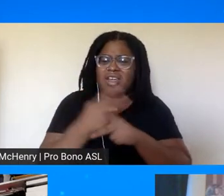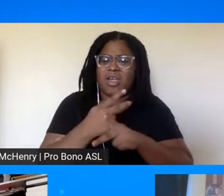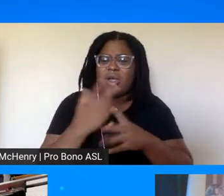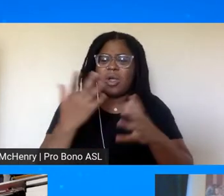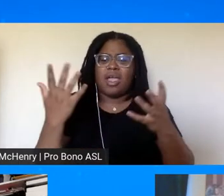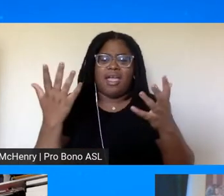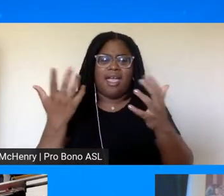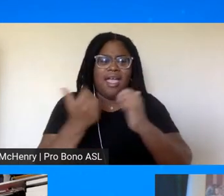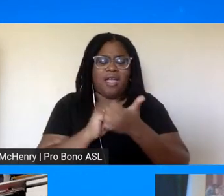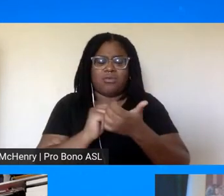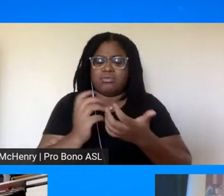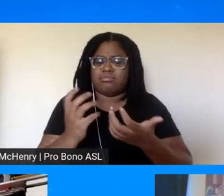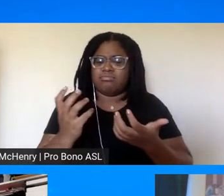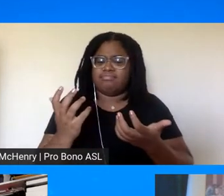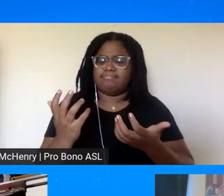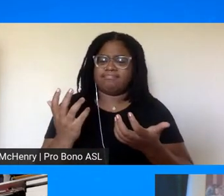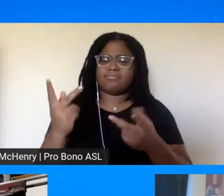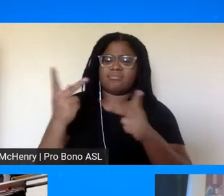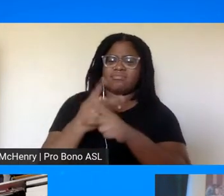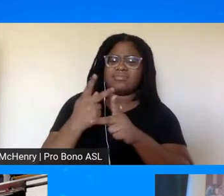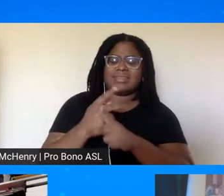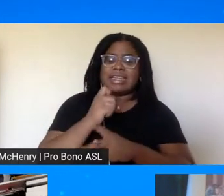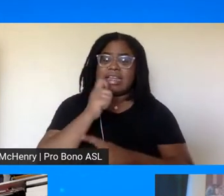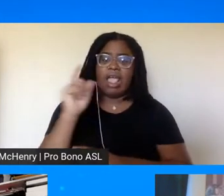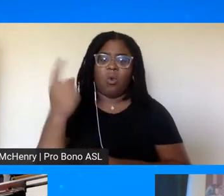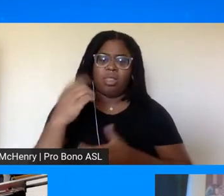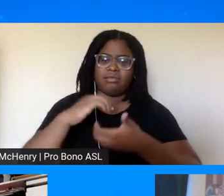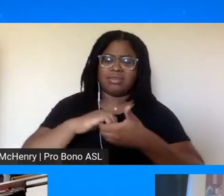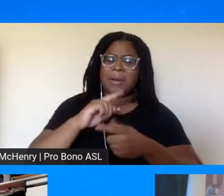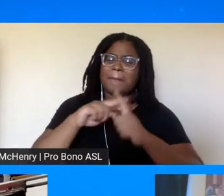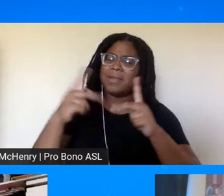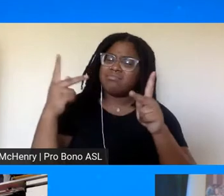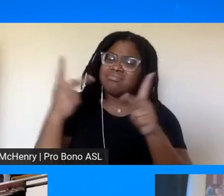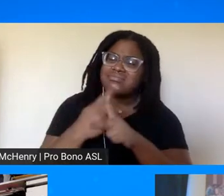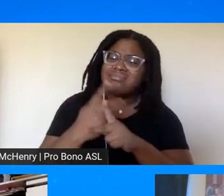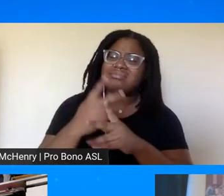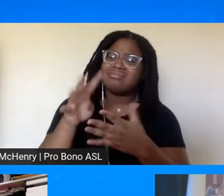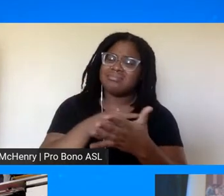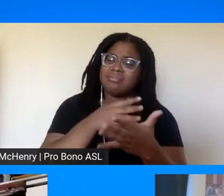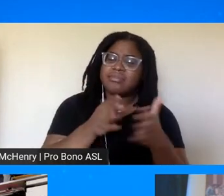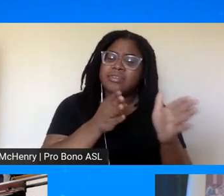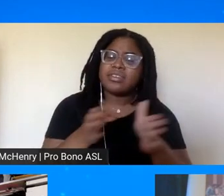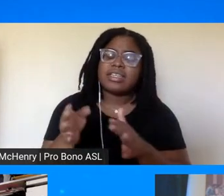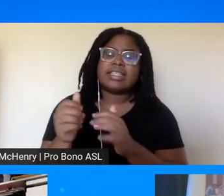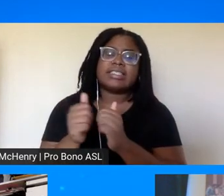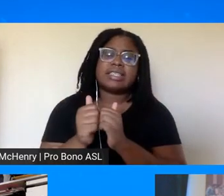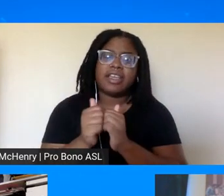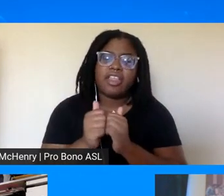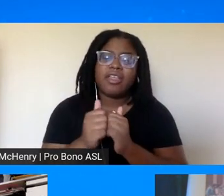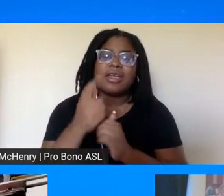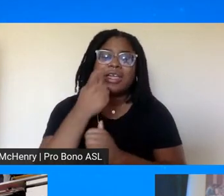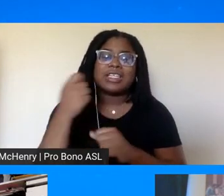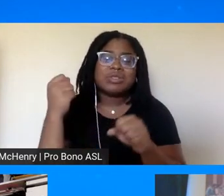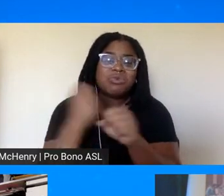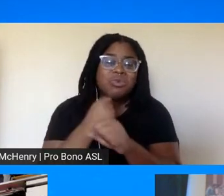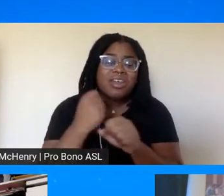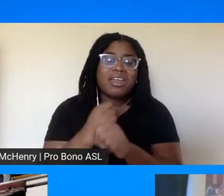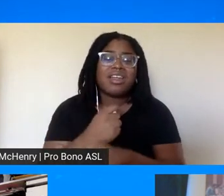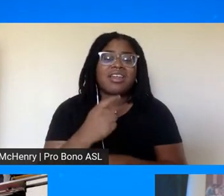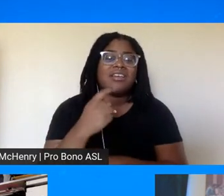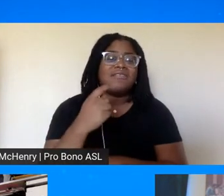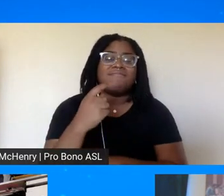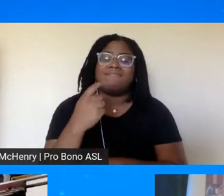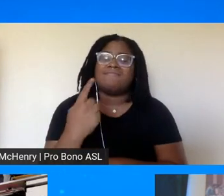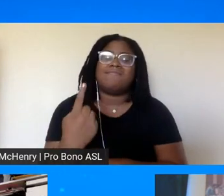coordinate and not just collaborate but coordinate better together uh because we we are fighting a ferocious